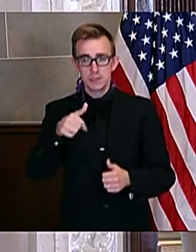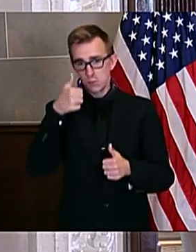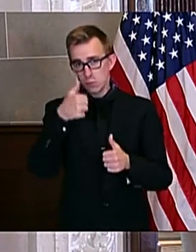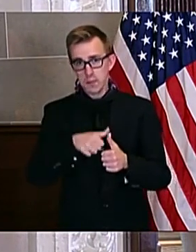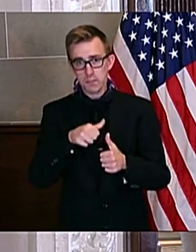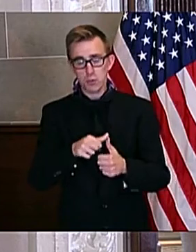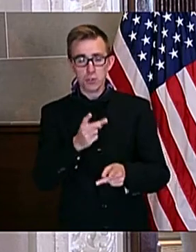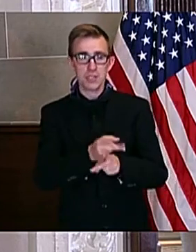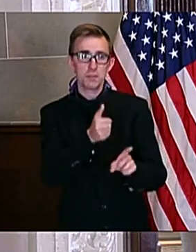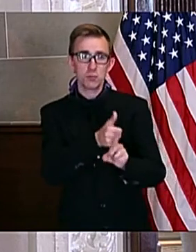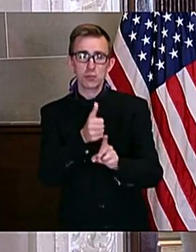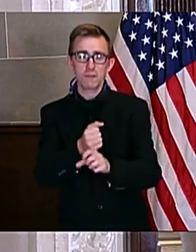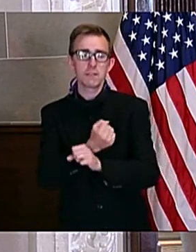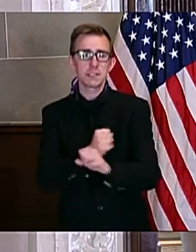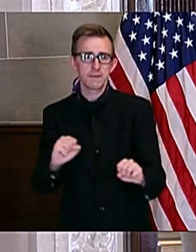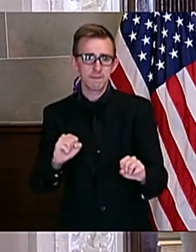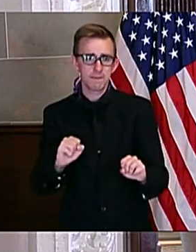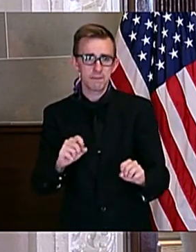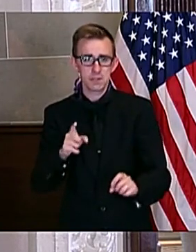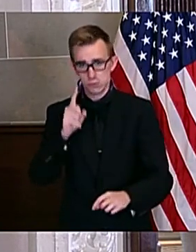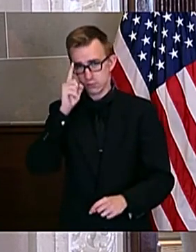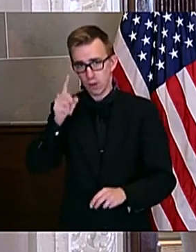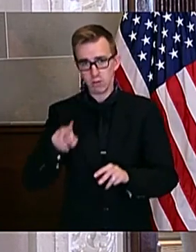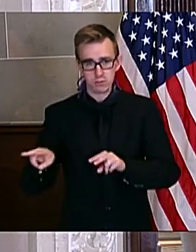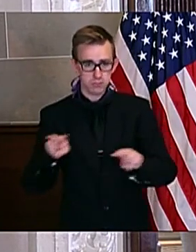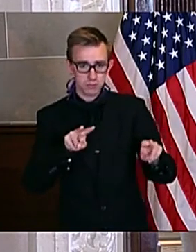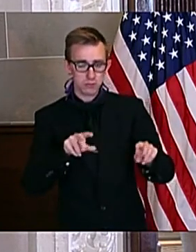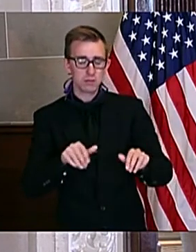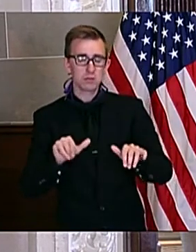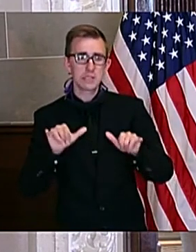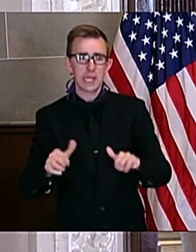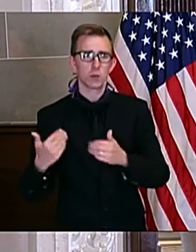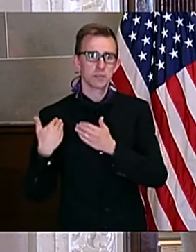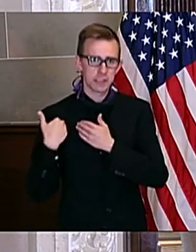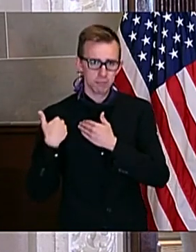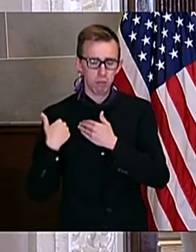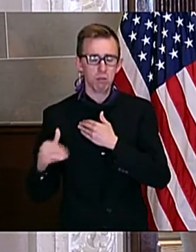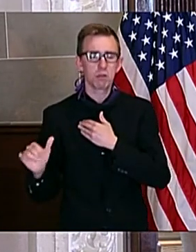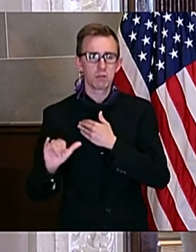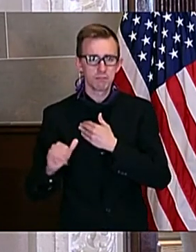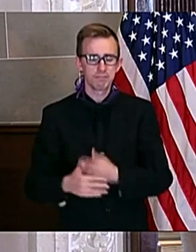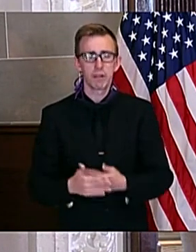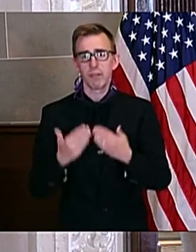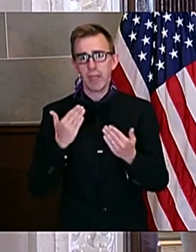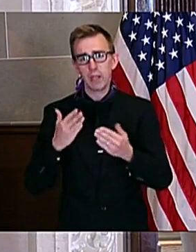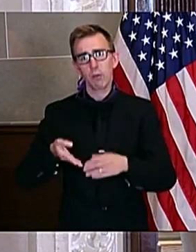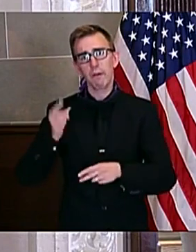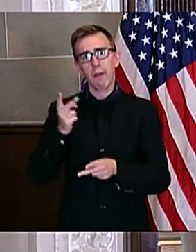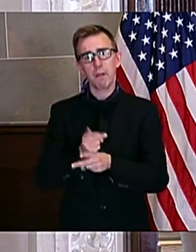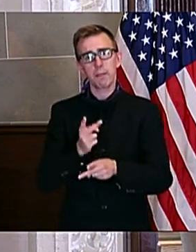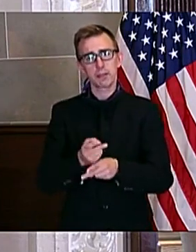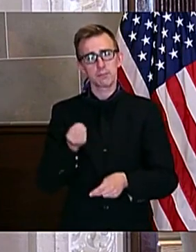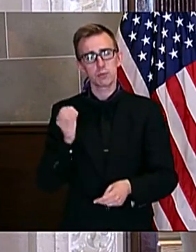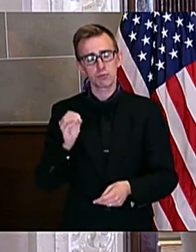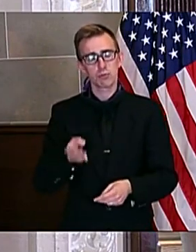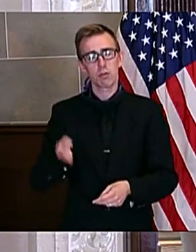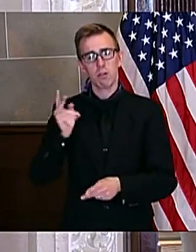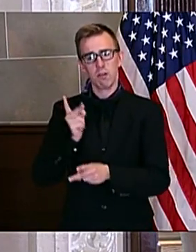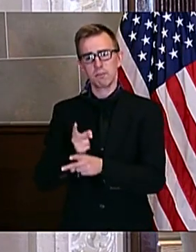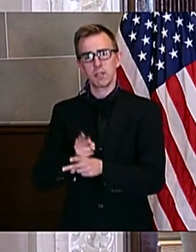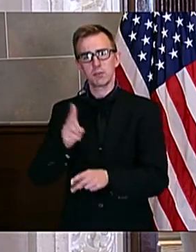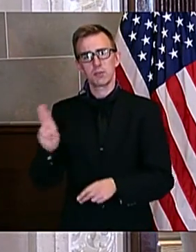be safe, be smart and be responsible. Thank you. God bless Missouri and God bless the United